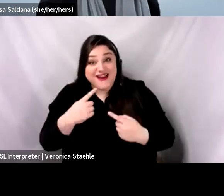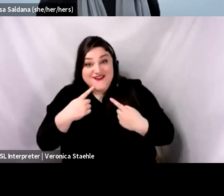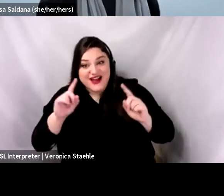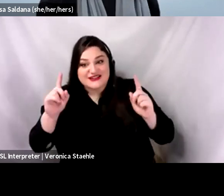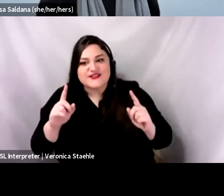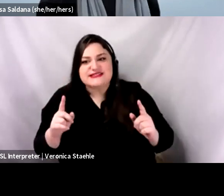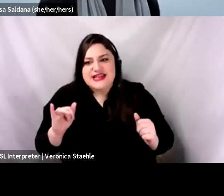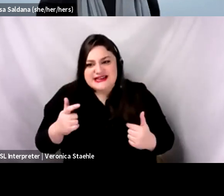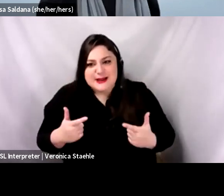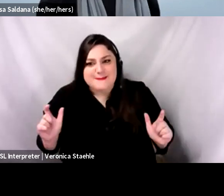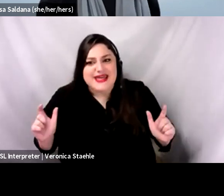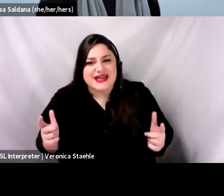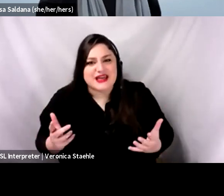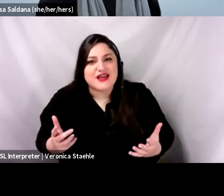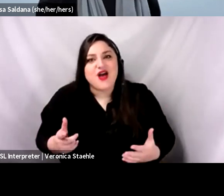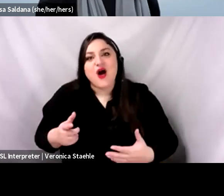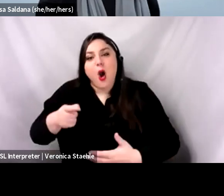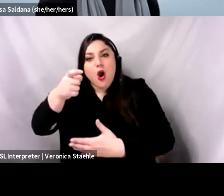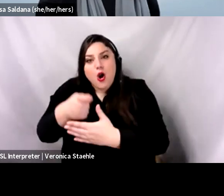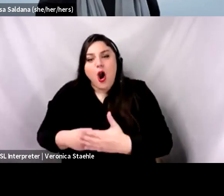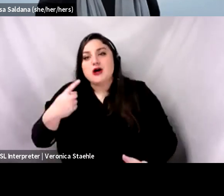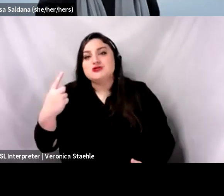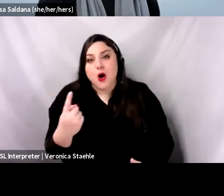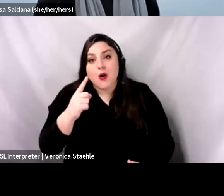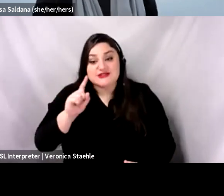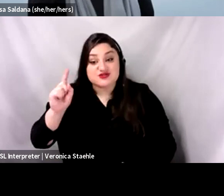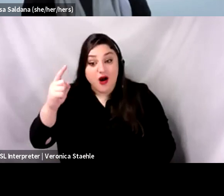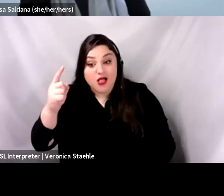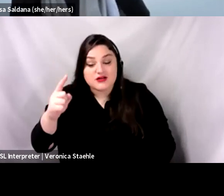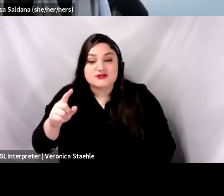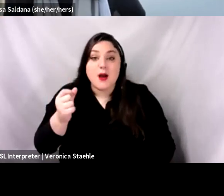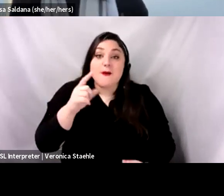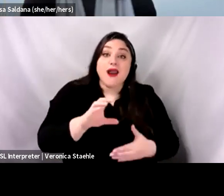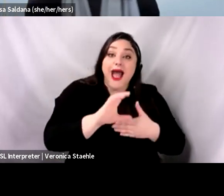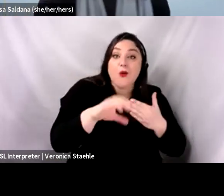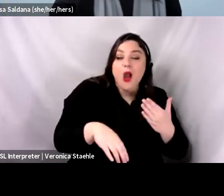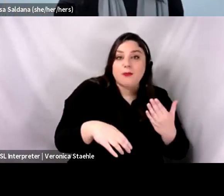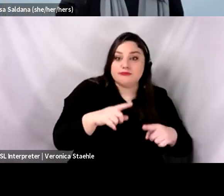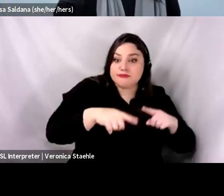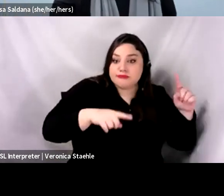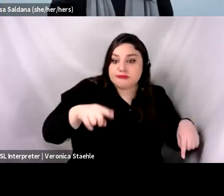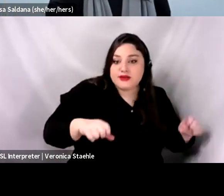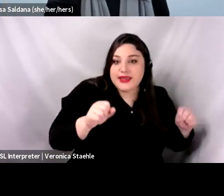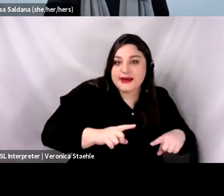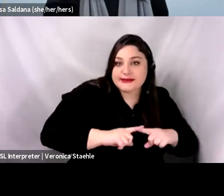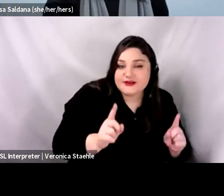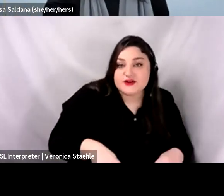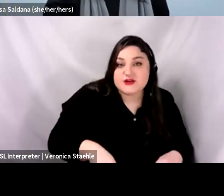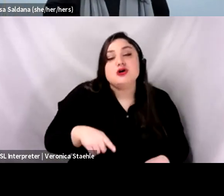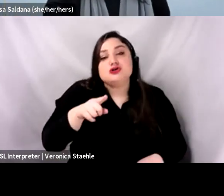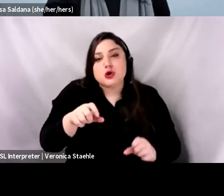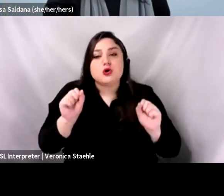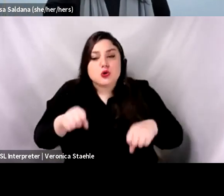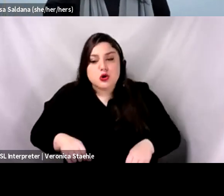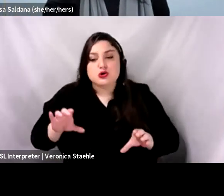Cost is always dollars. Effectiveness can be any outcome. Um, so, uh, the short answer is yes, you can do cost effectiveness analysis in